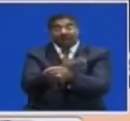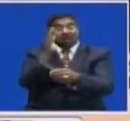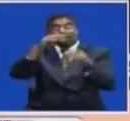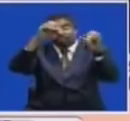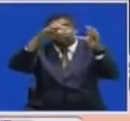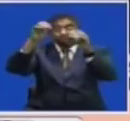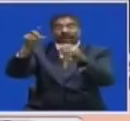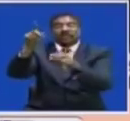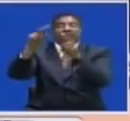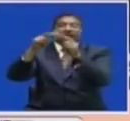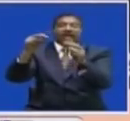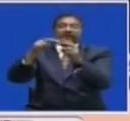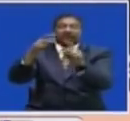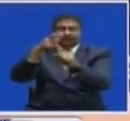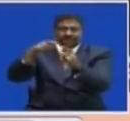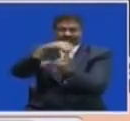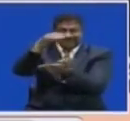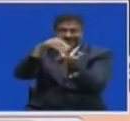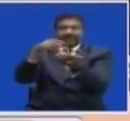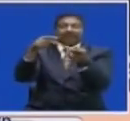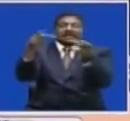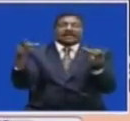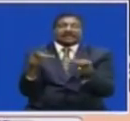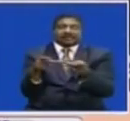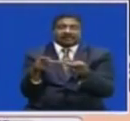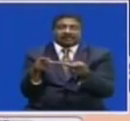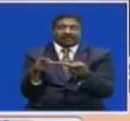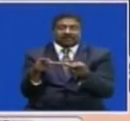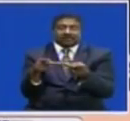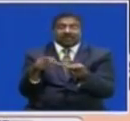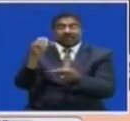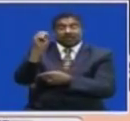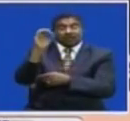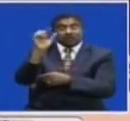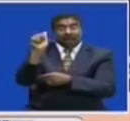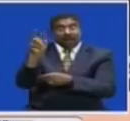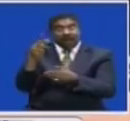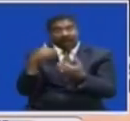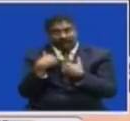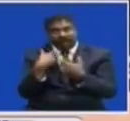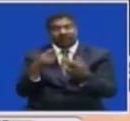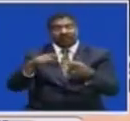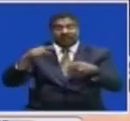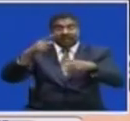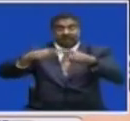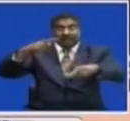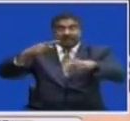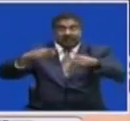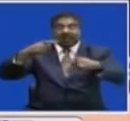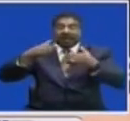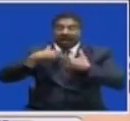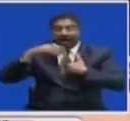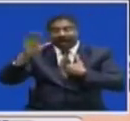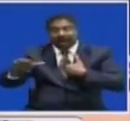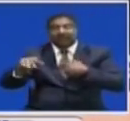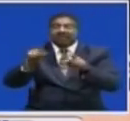generated At a centralized place You have a solar field You have a battery bank And you have the power station there And then you have